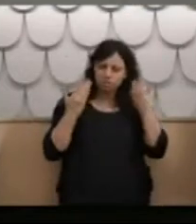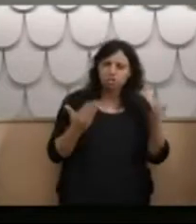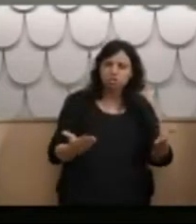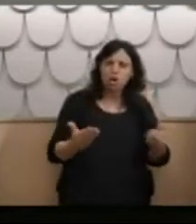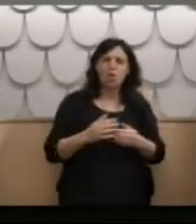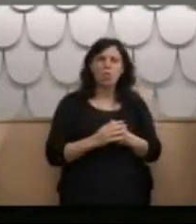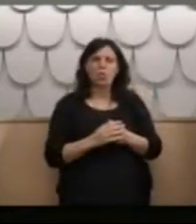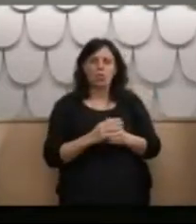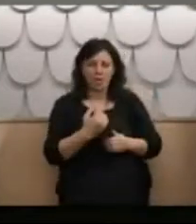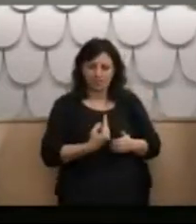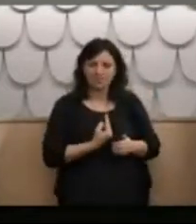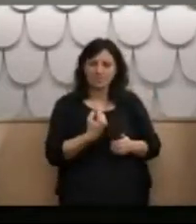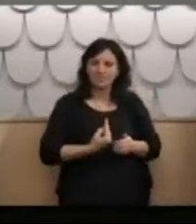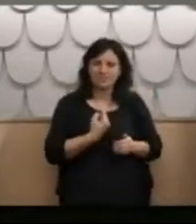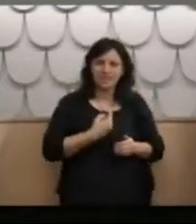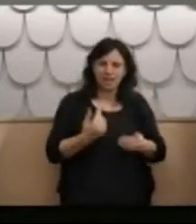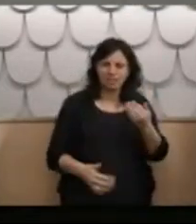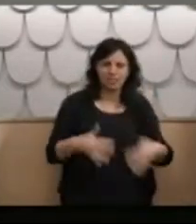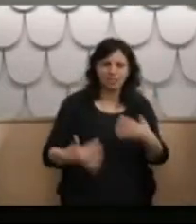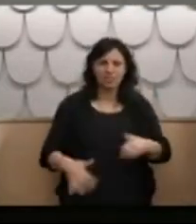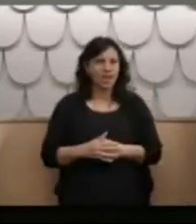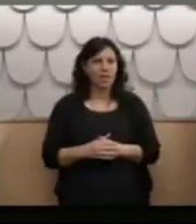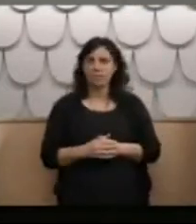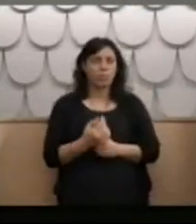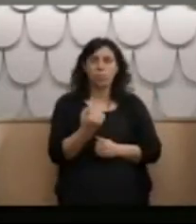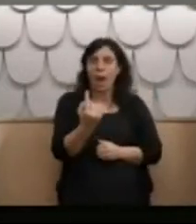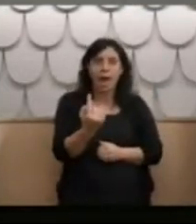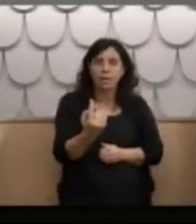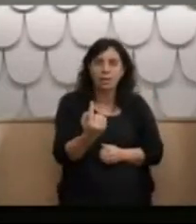Well, from what I've got left, that's the only one I know of,